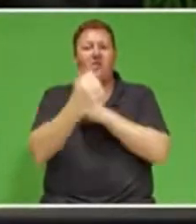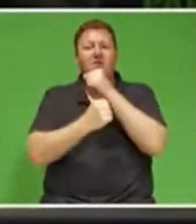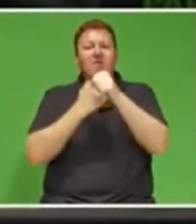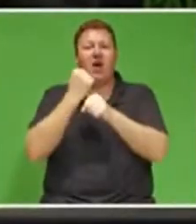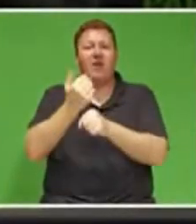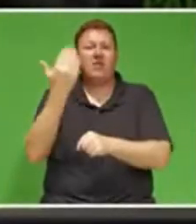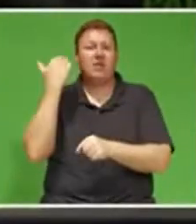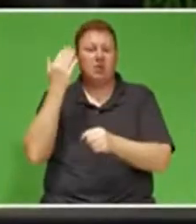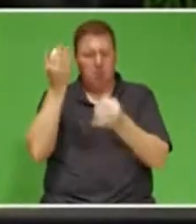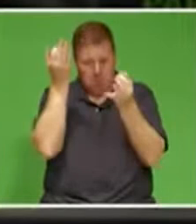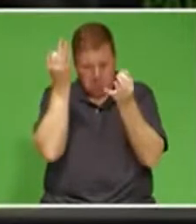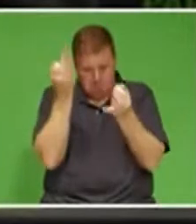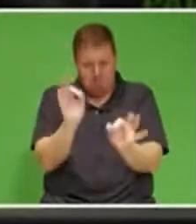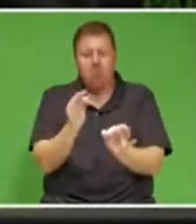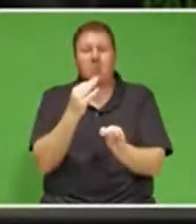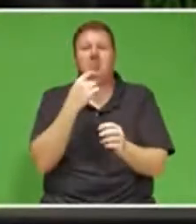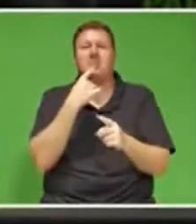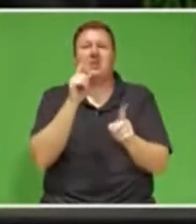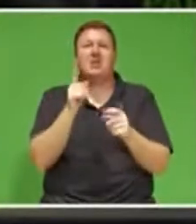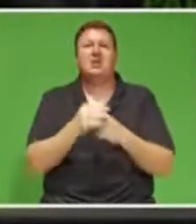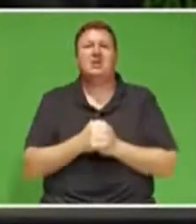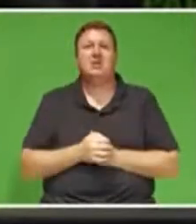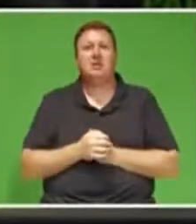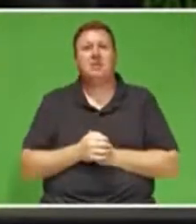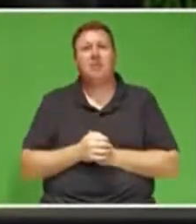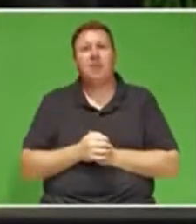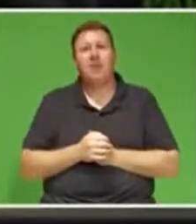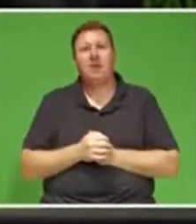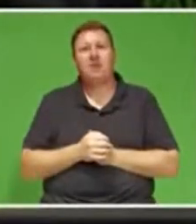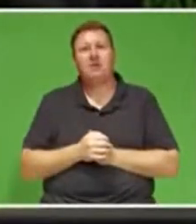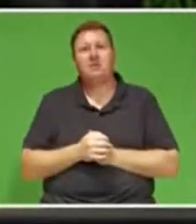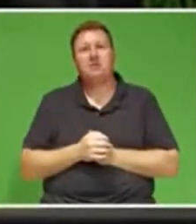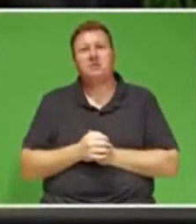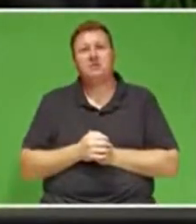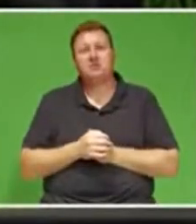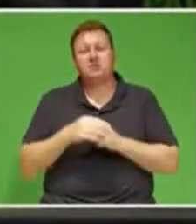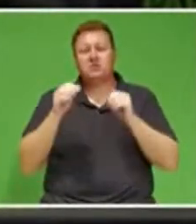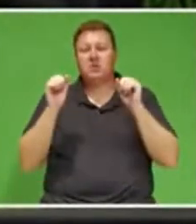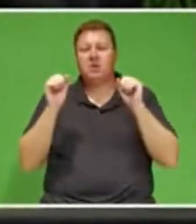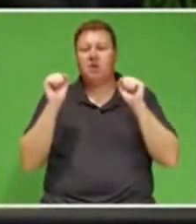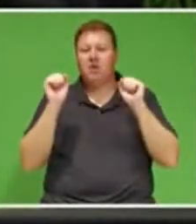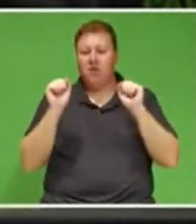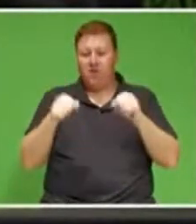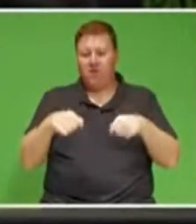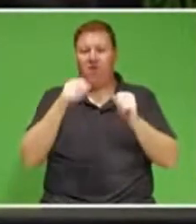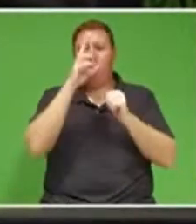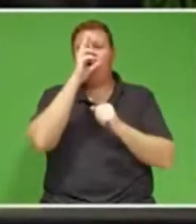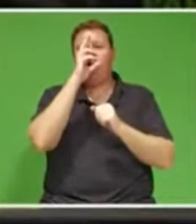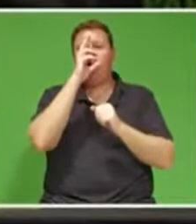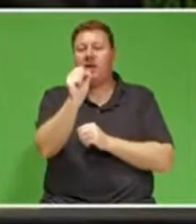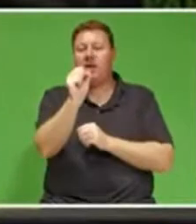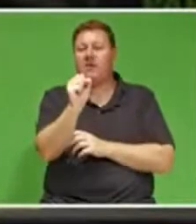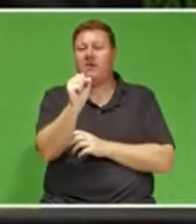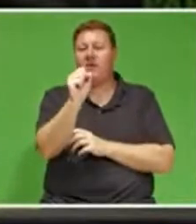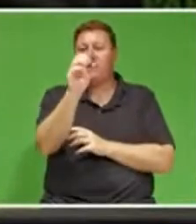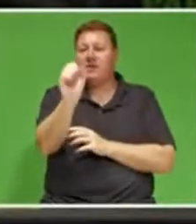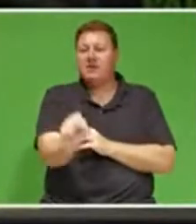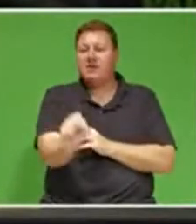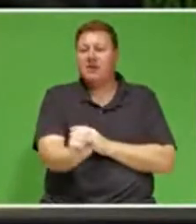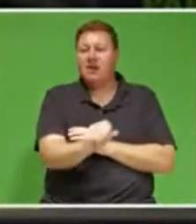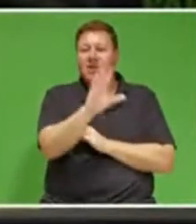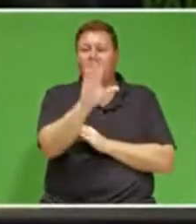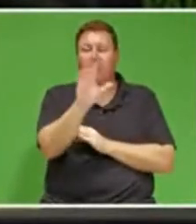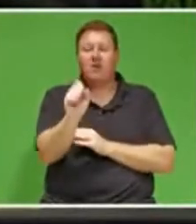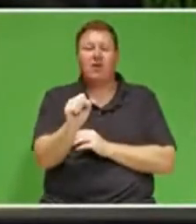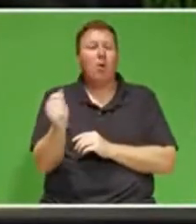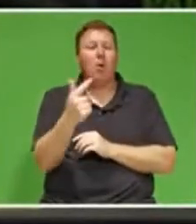ago, today. I said we should reaffirm our belief that South Africa belongs to all who live